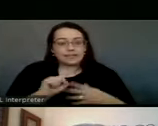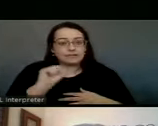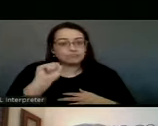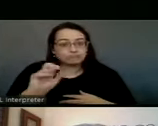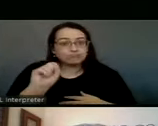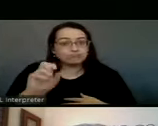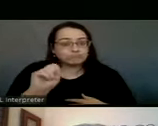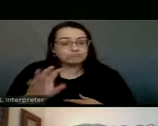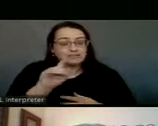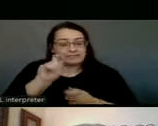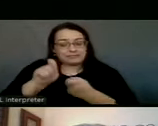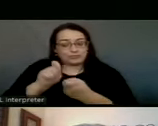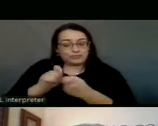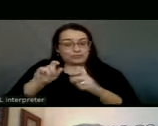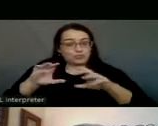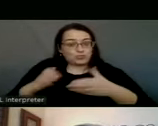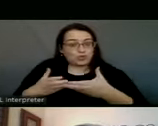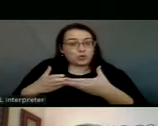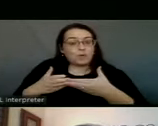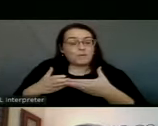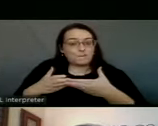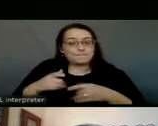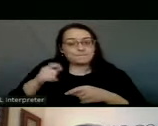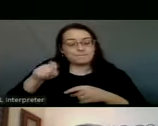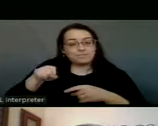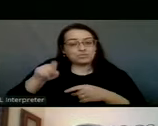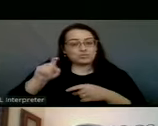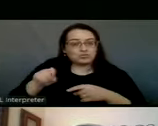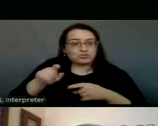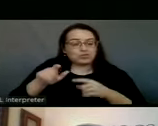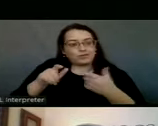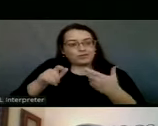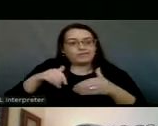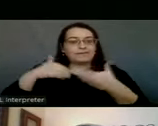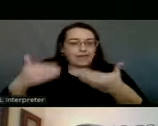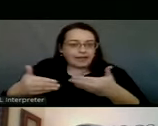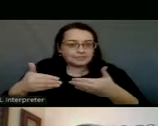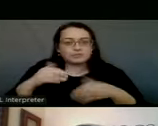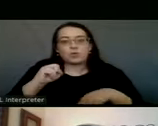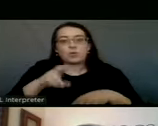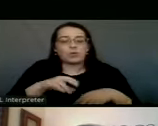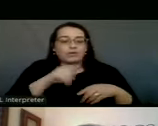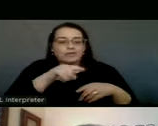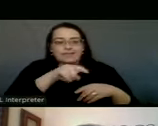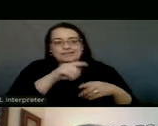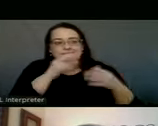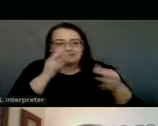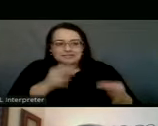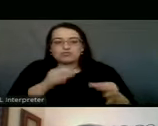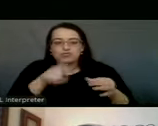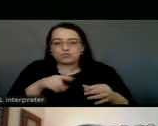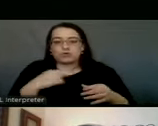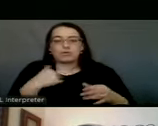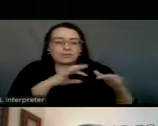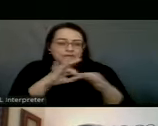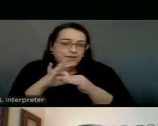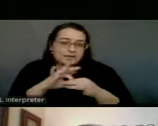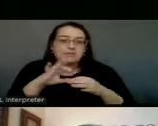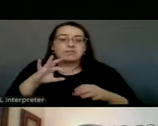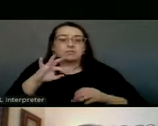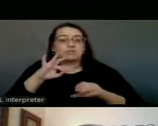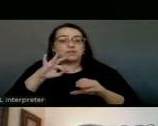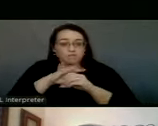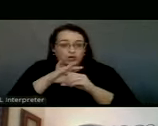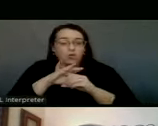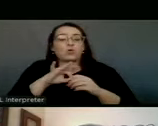a certain, um, a certain decision should be made. It, also, we come together and we, we vote and we,